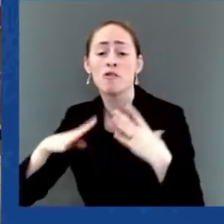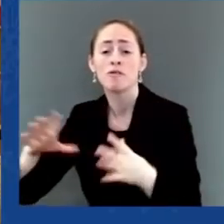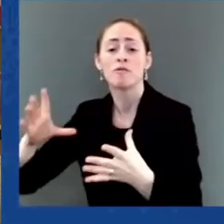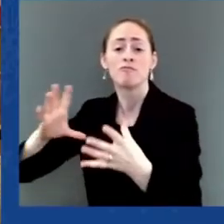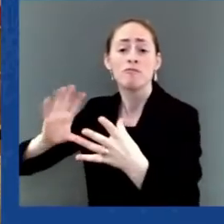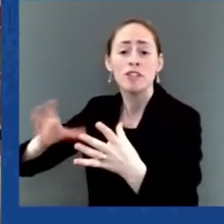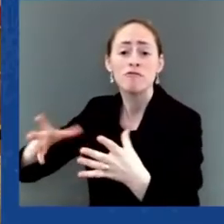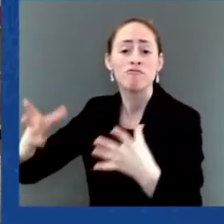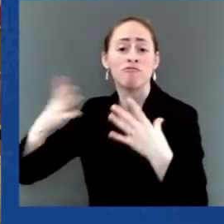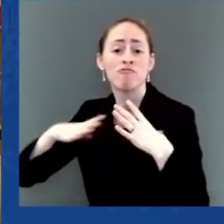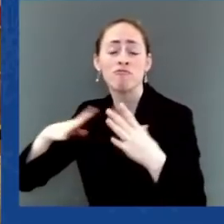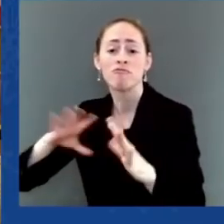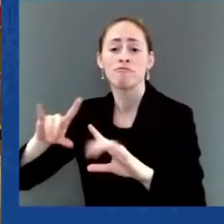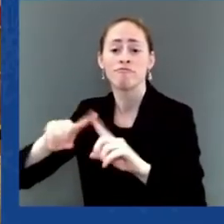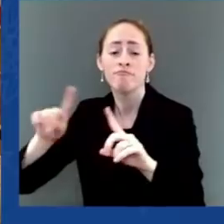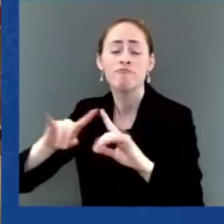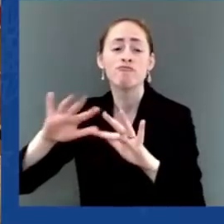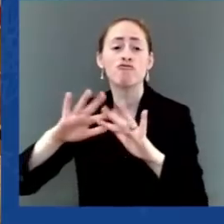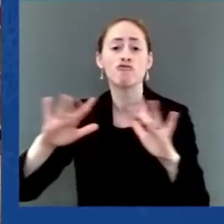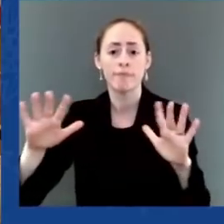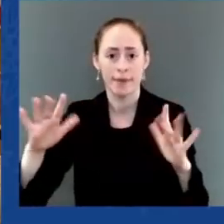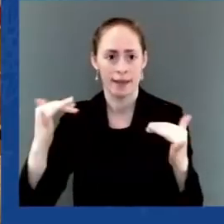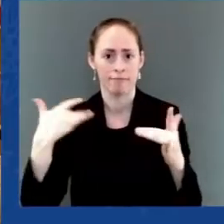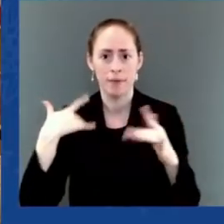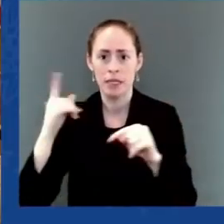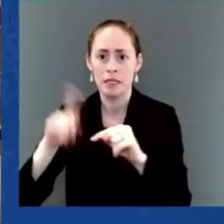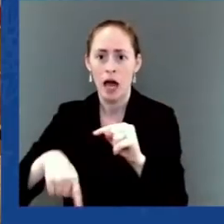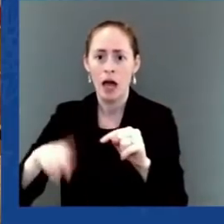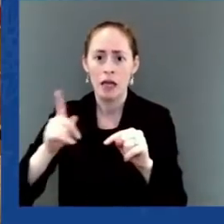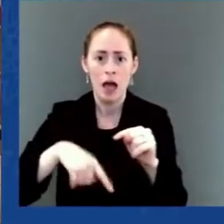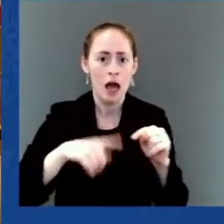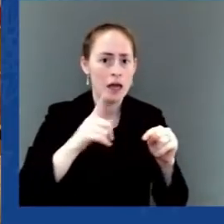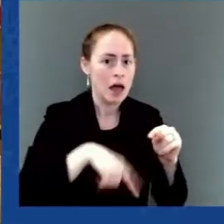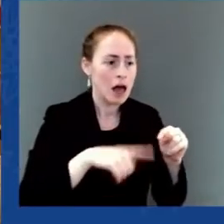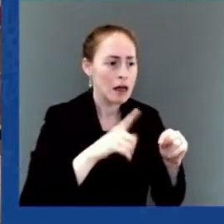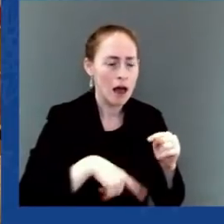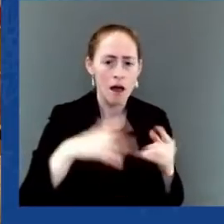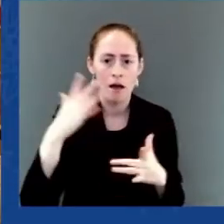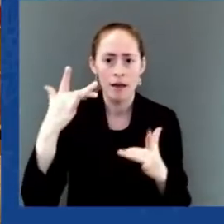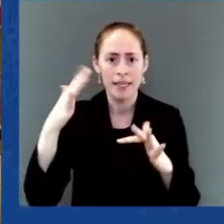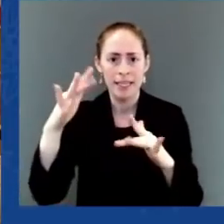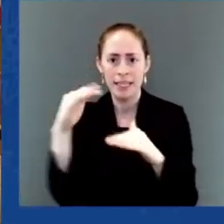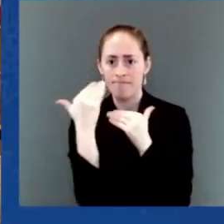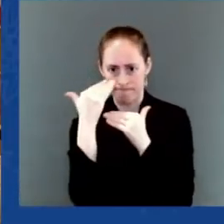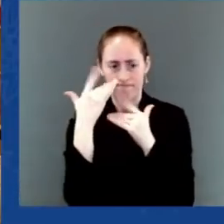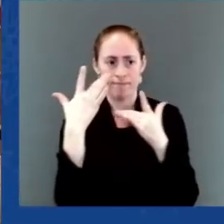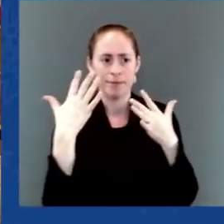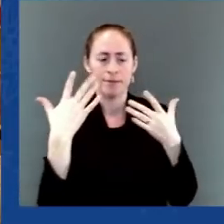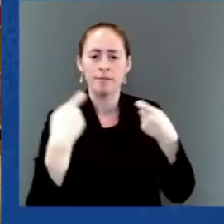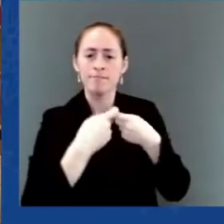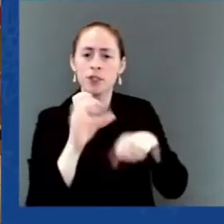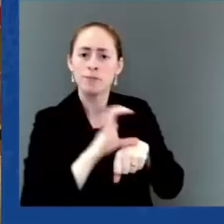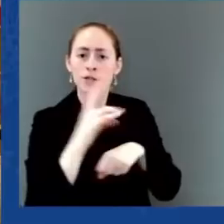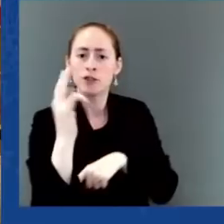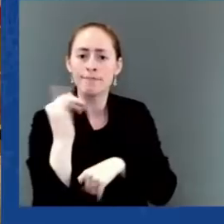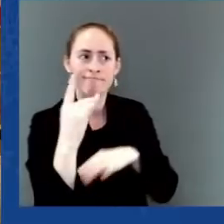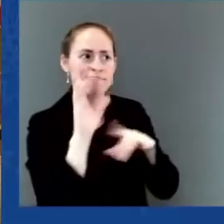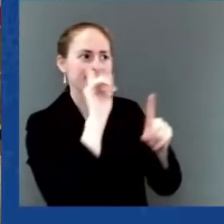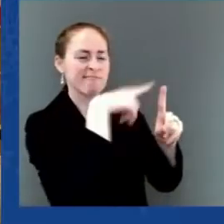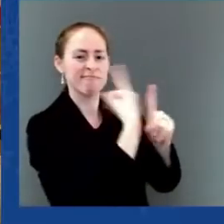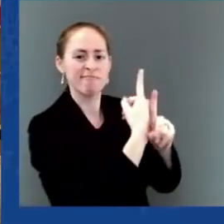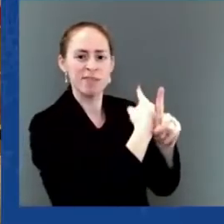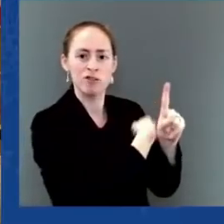because the maritime transportation prices went up. Although, the deepest